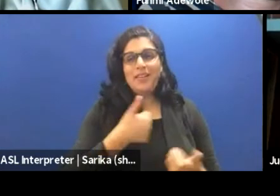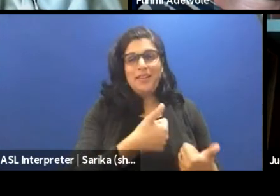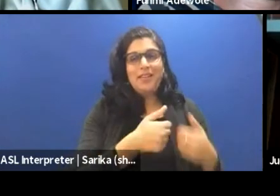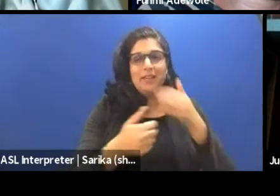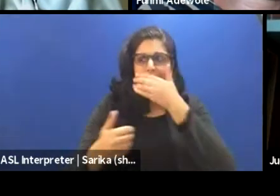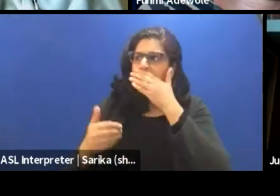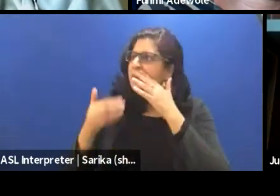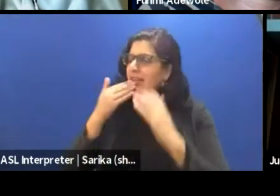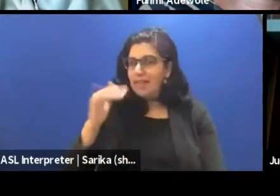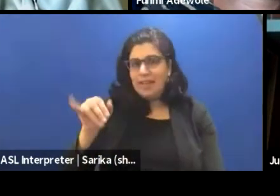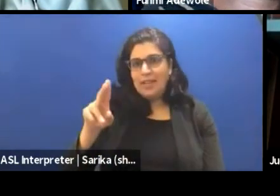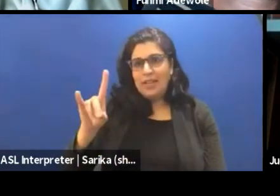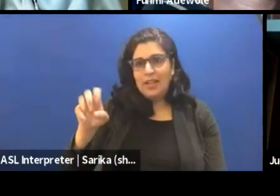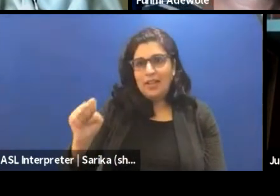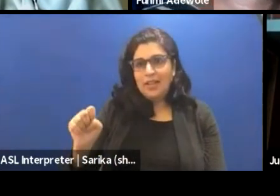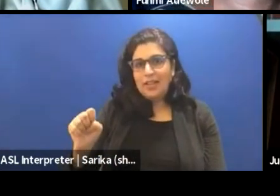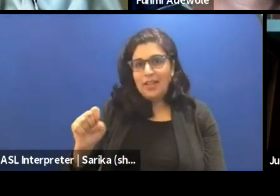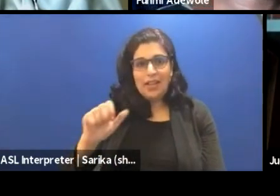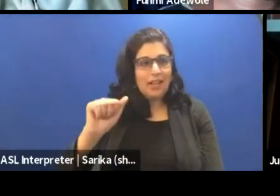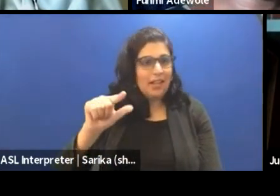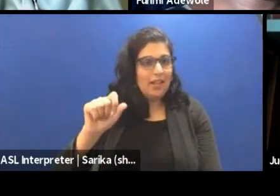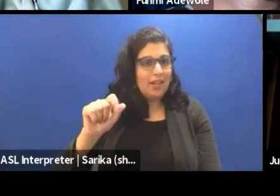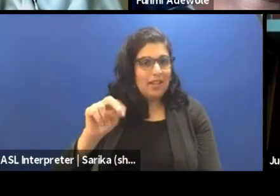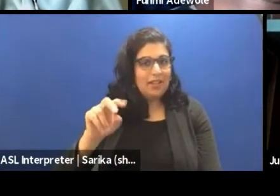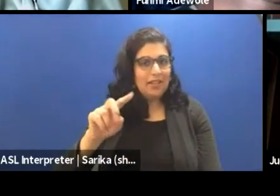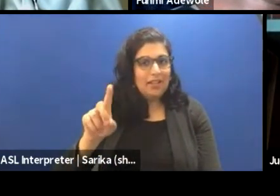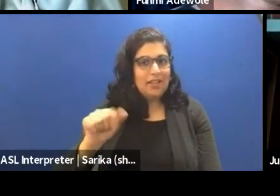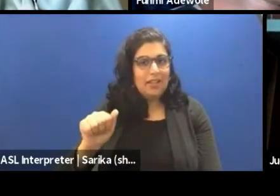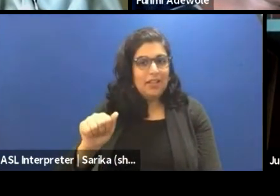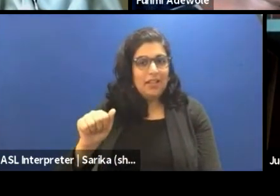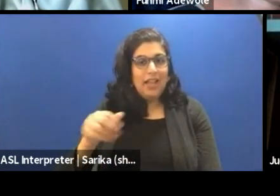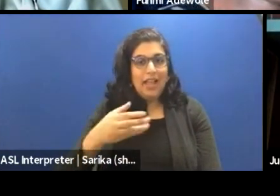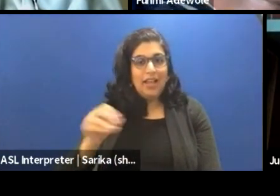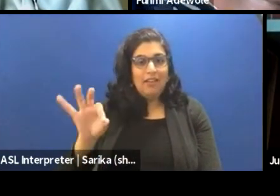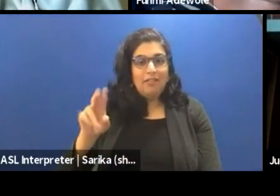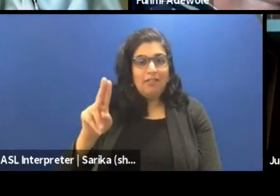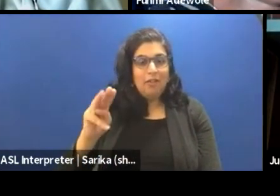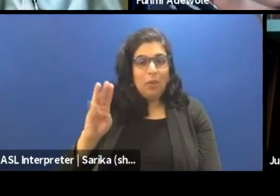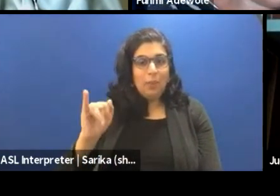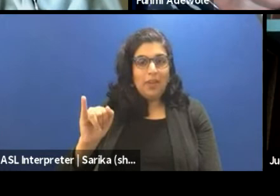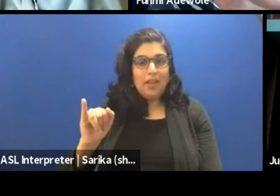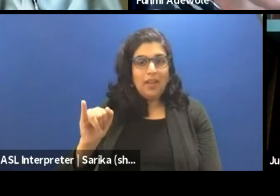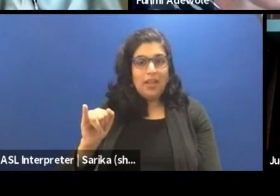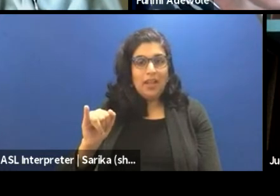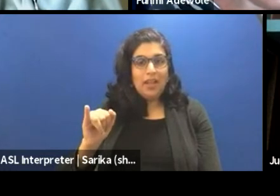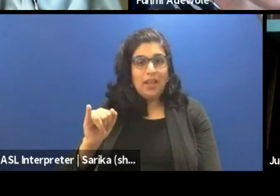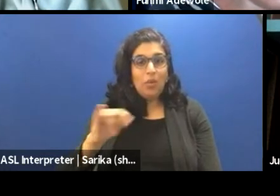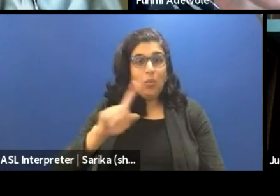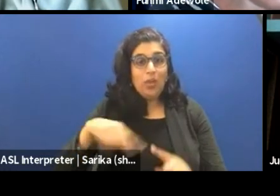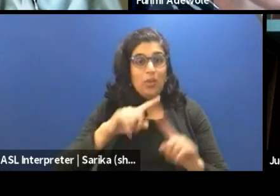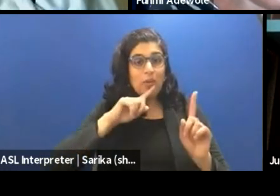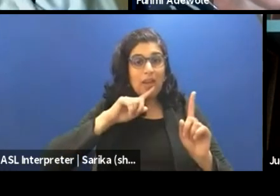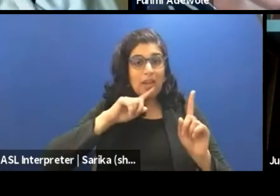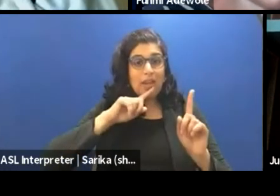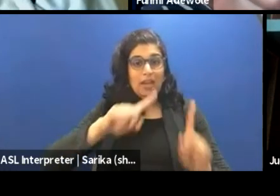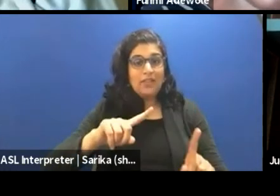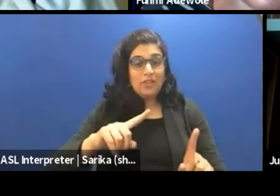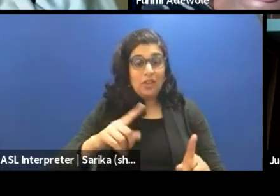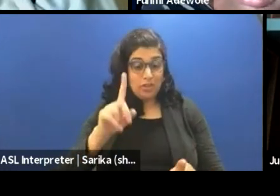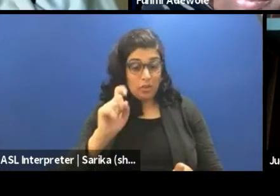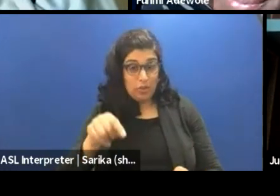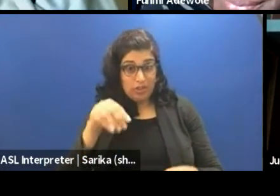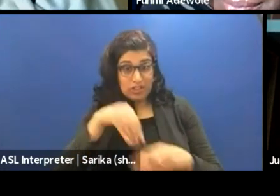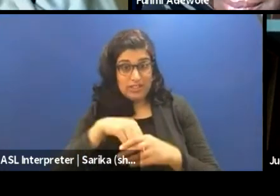Thanks, Jude. Which is Aganza and for me. And maybe as you answer the question, there's a question in the chat already.